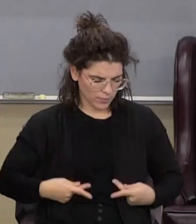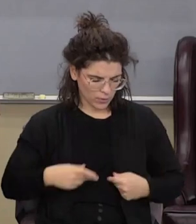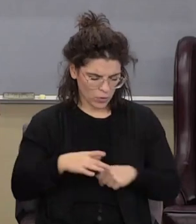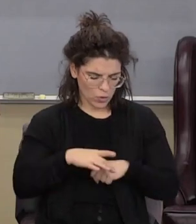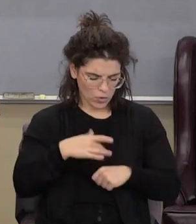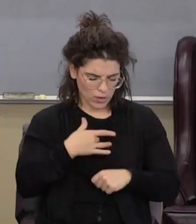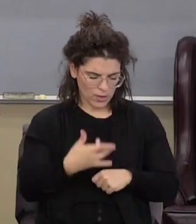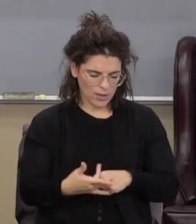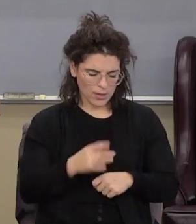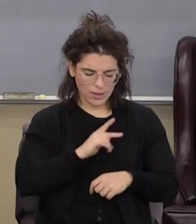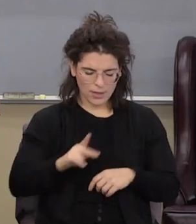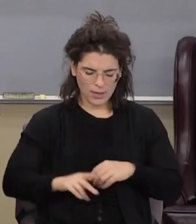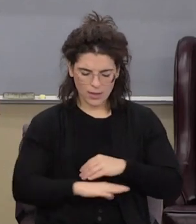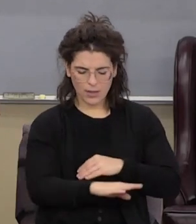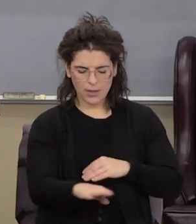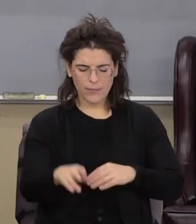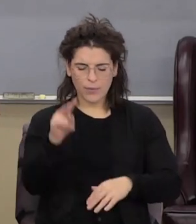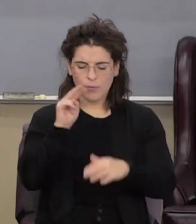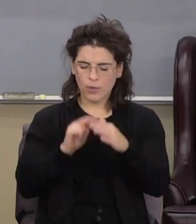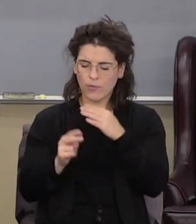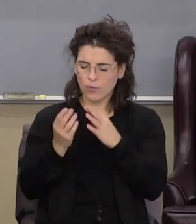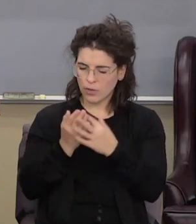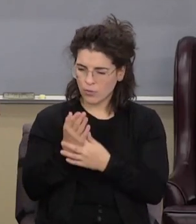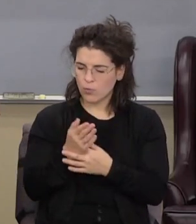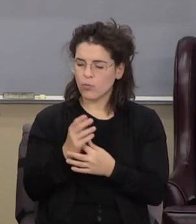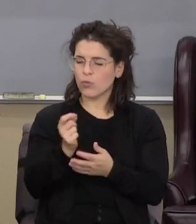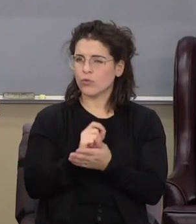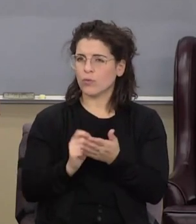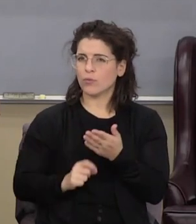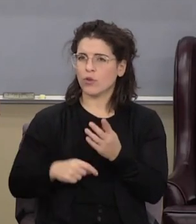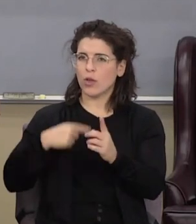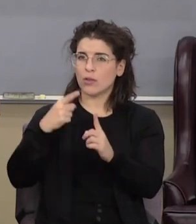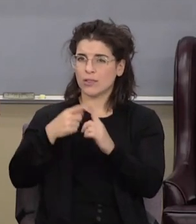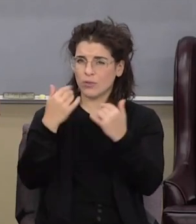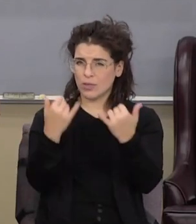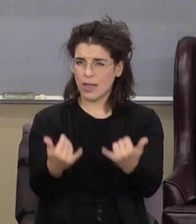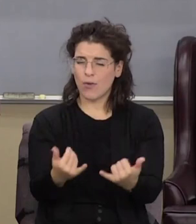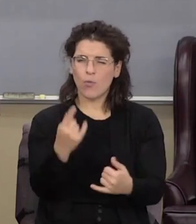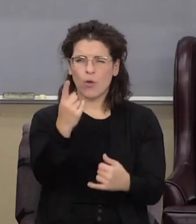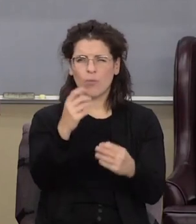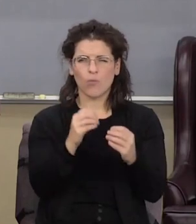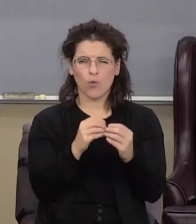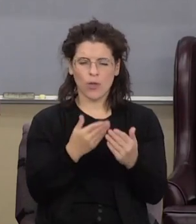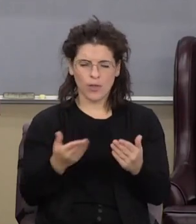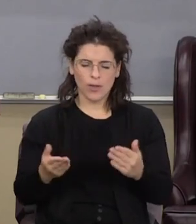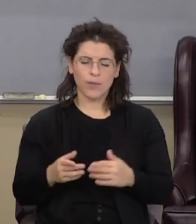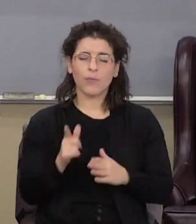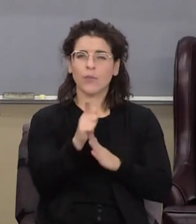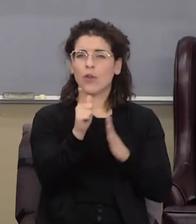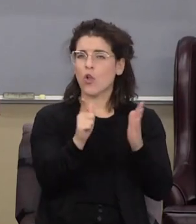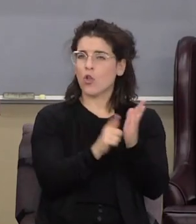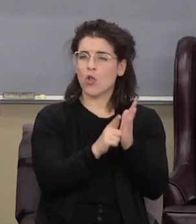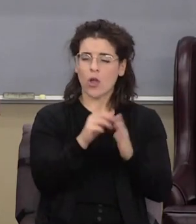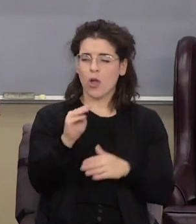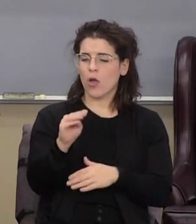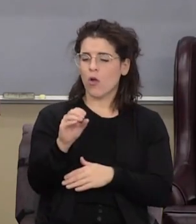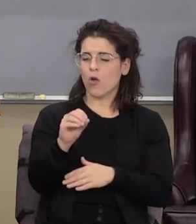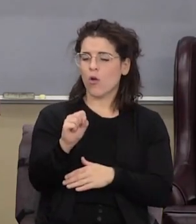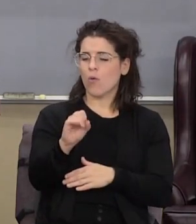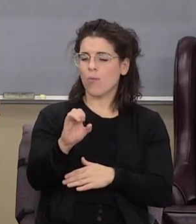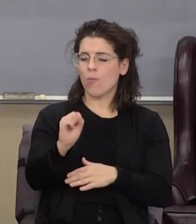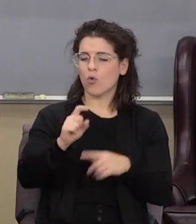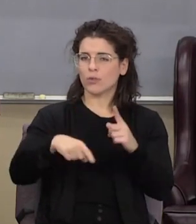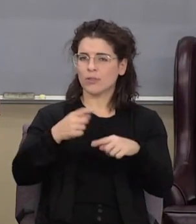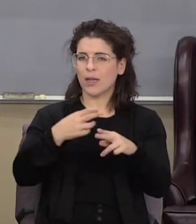that's been prophesied all through scripture to this point. And by the way, one other thing. The law of Moses is still